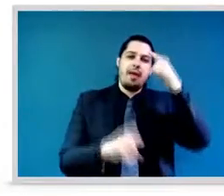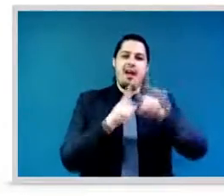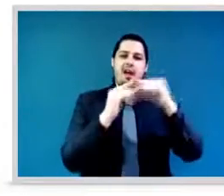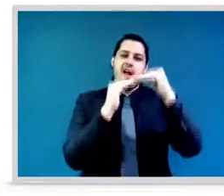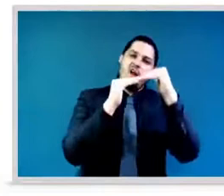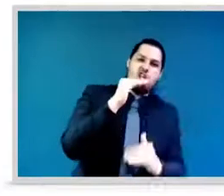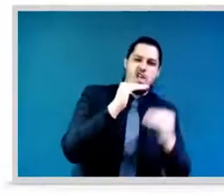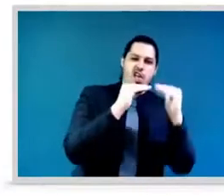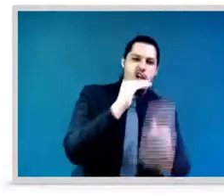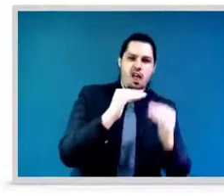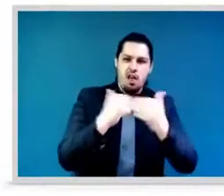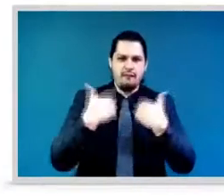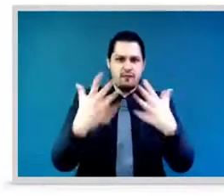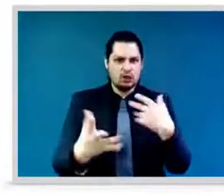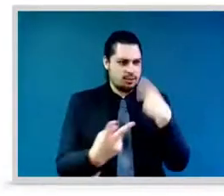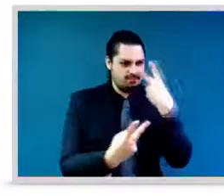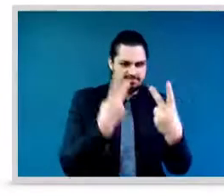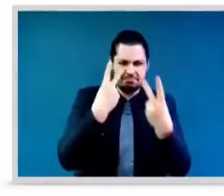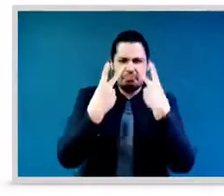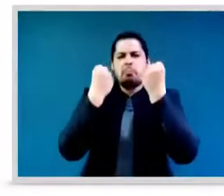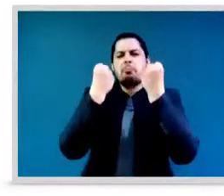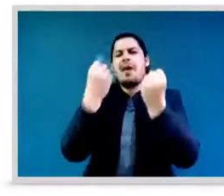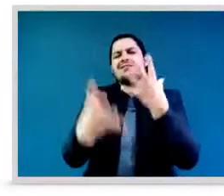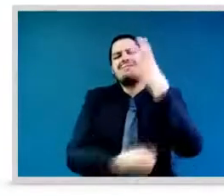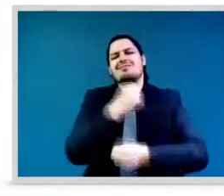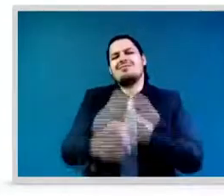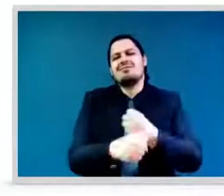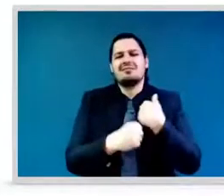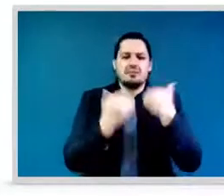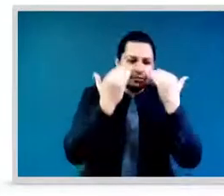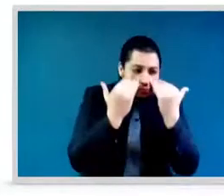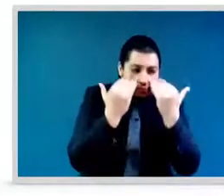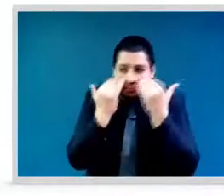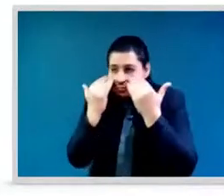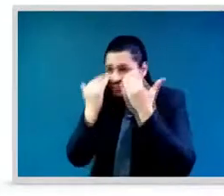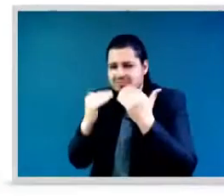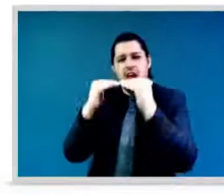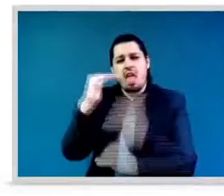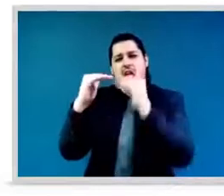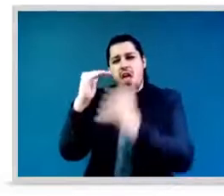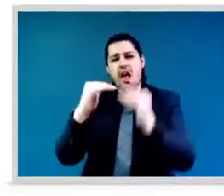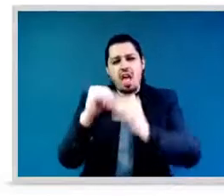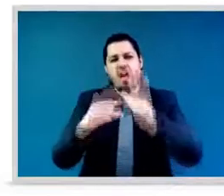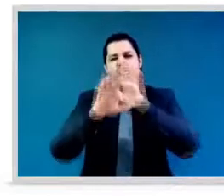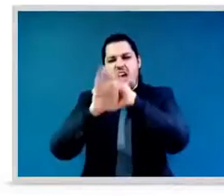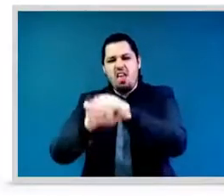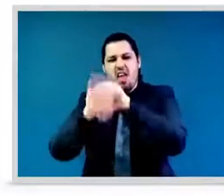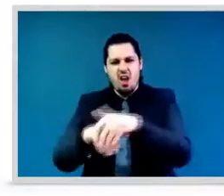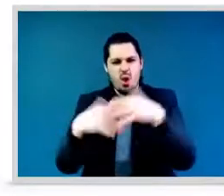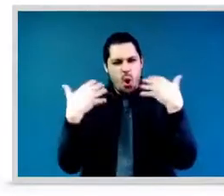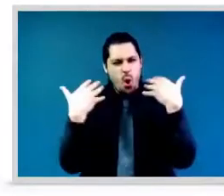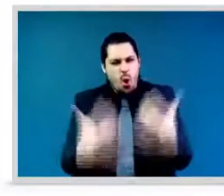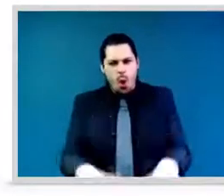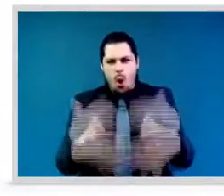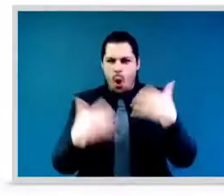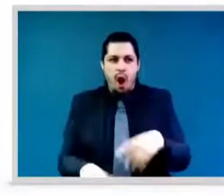to six years, I don't want to cite any country, we have seen women very sophisticated country leaders